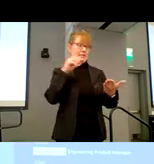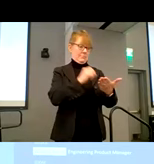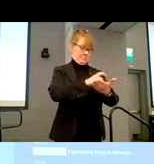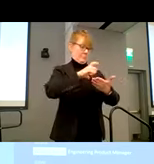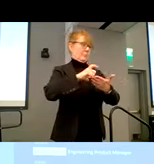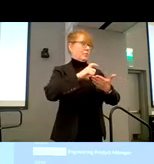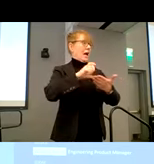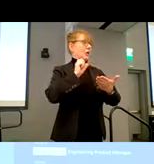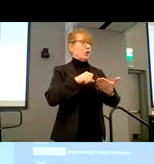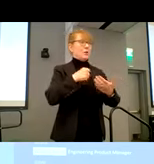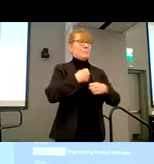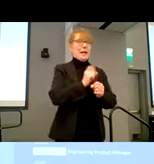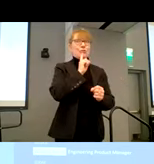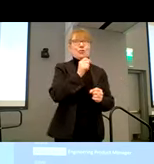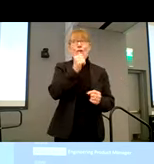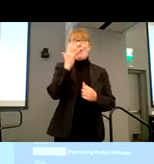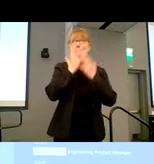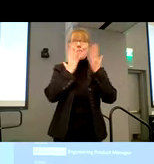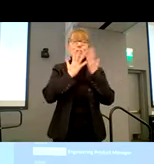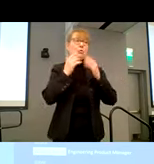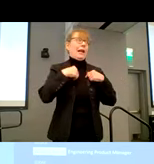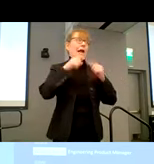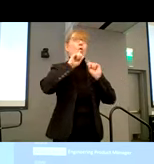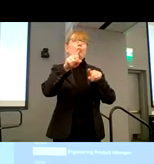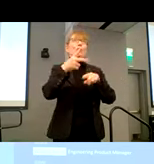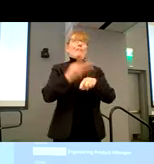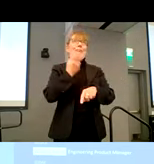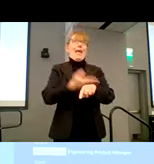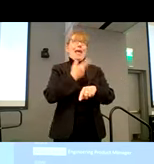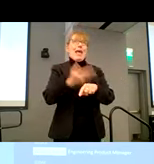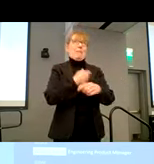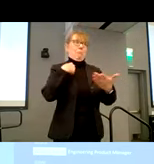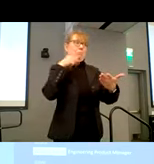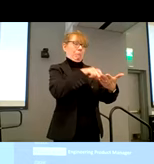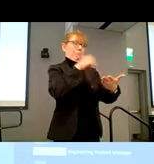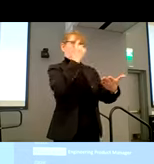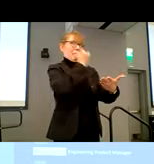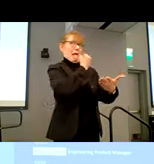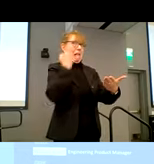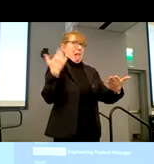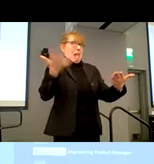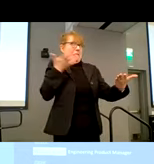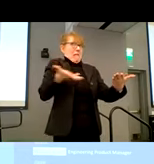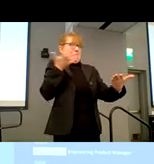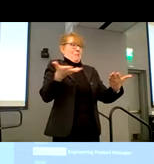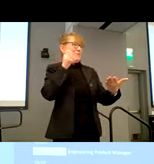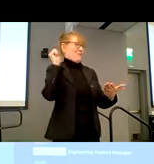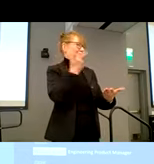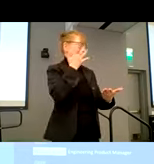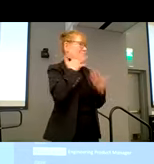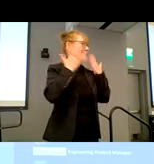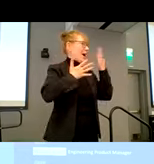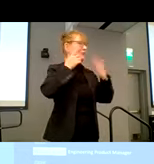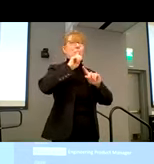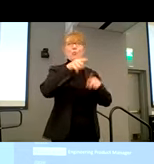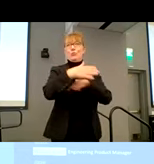able to make sure I wasn't embarrassing myself when I ordered the lamb dish. We've all experienced that as well as one that's really